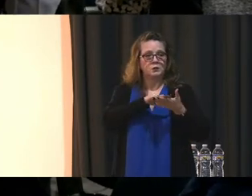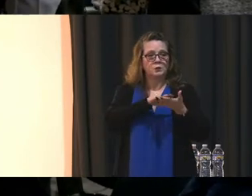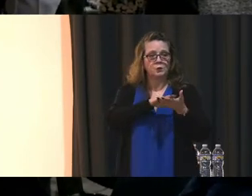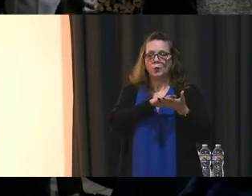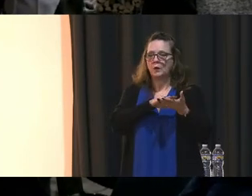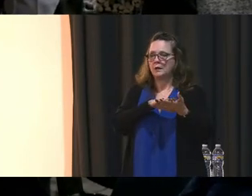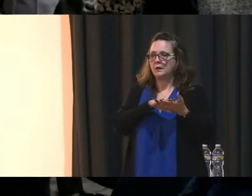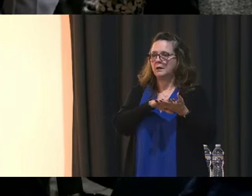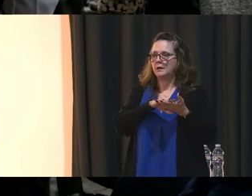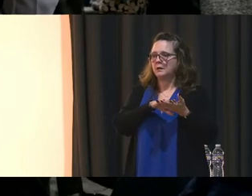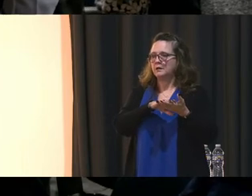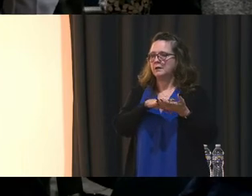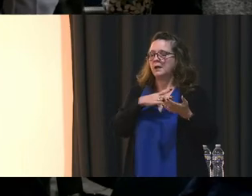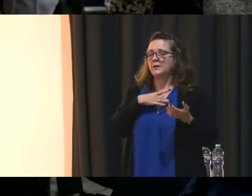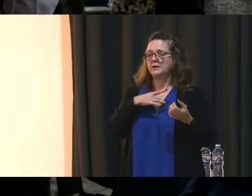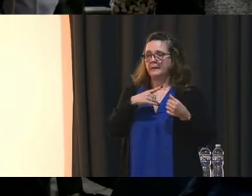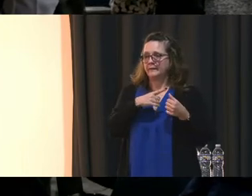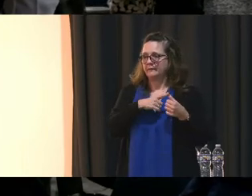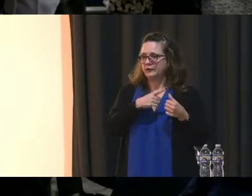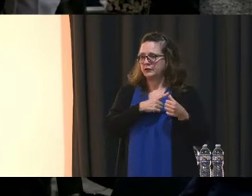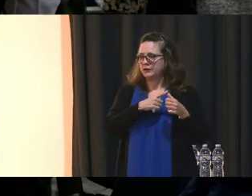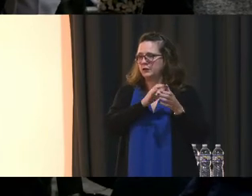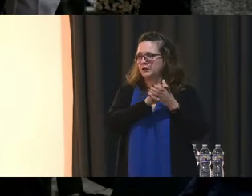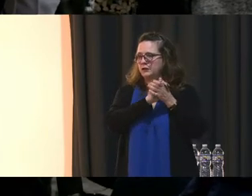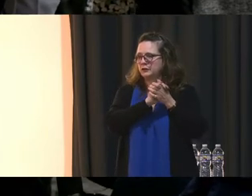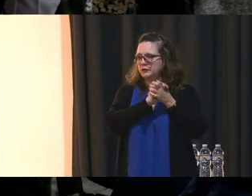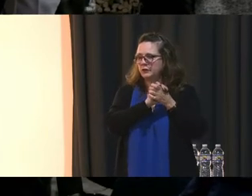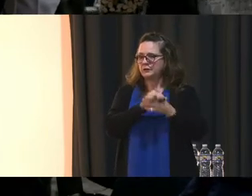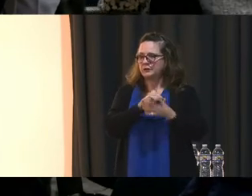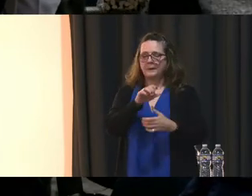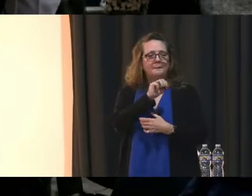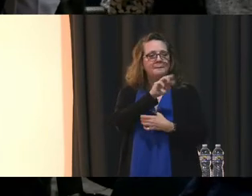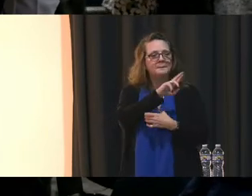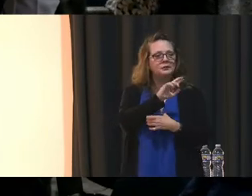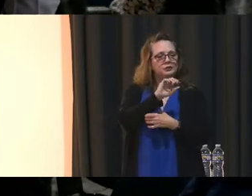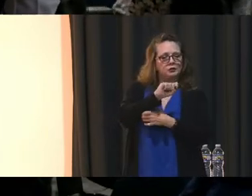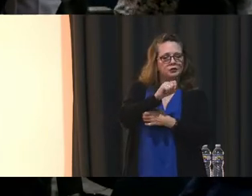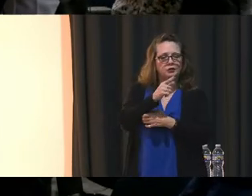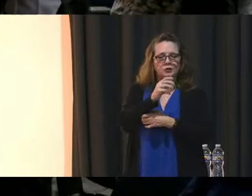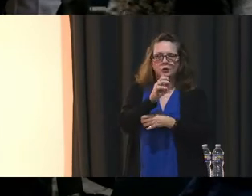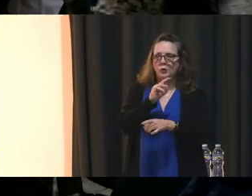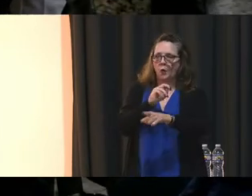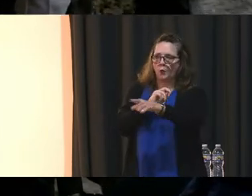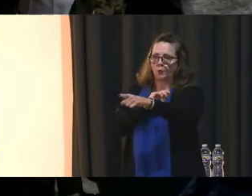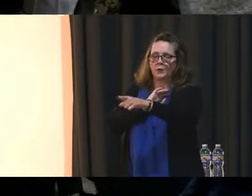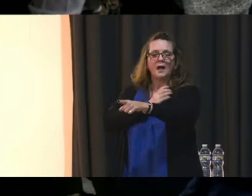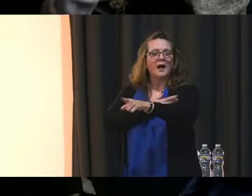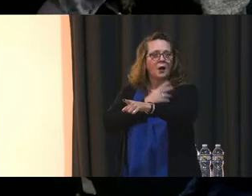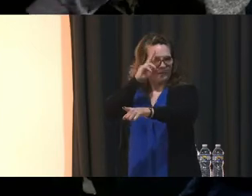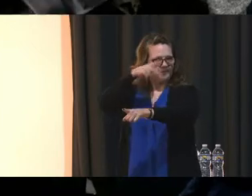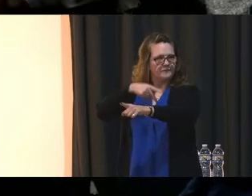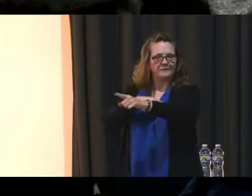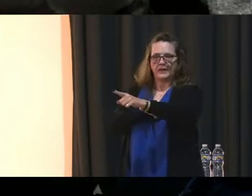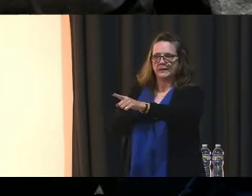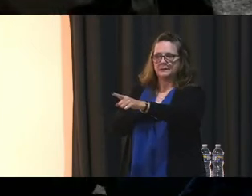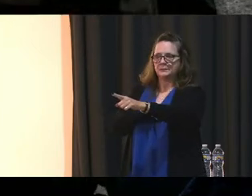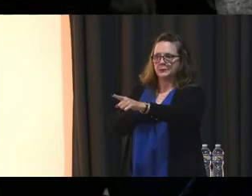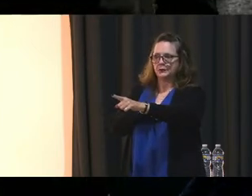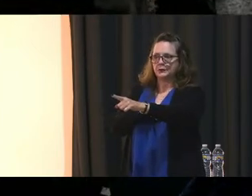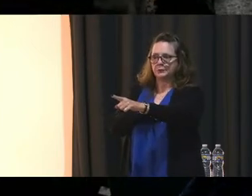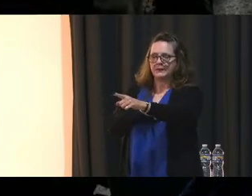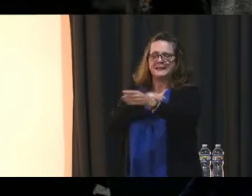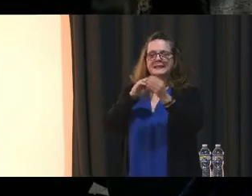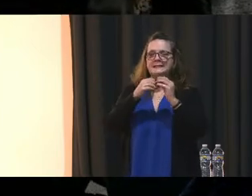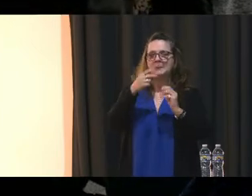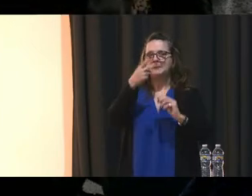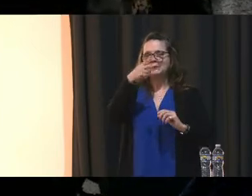I would like to first of all congratulate Mr. Chacon. This is one of our vice principals. He's the number two in the building